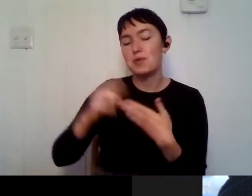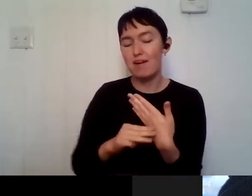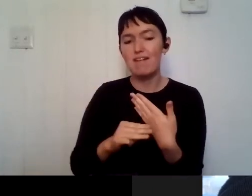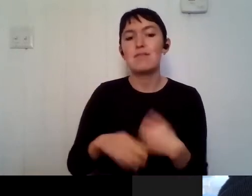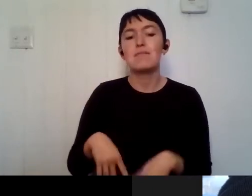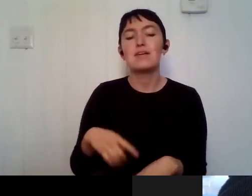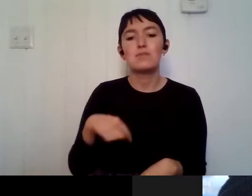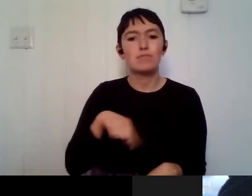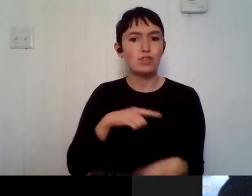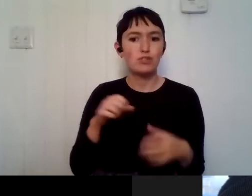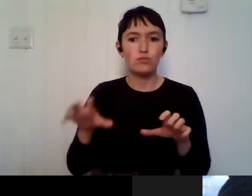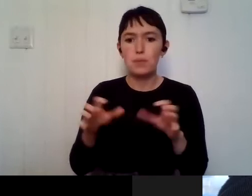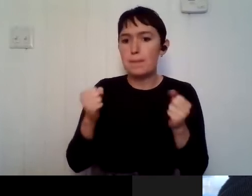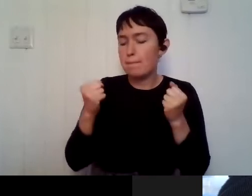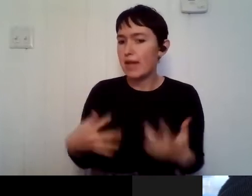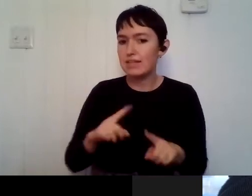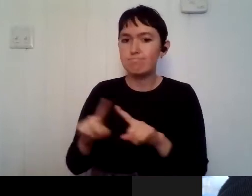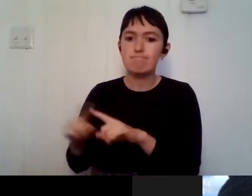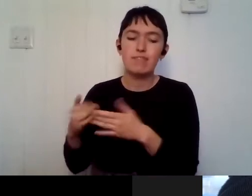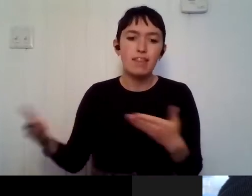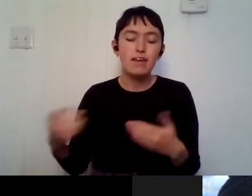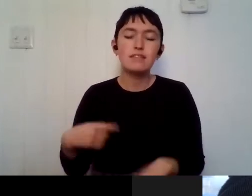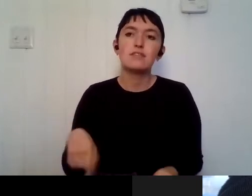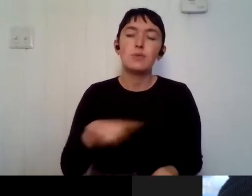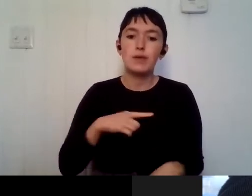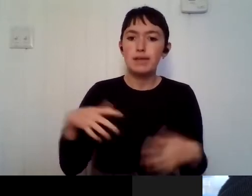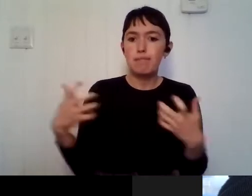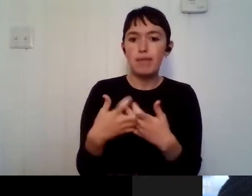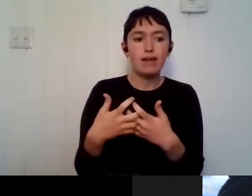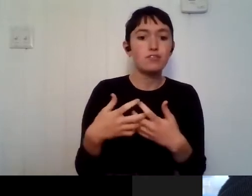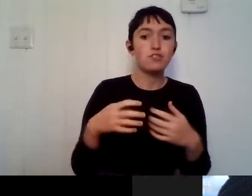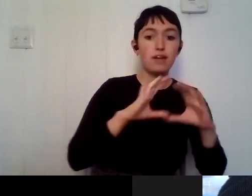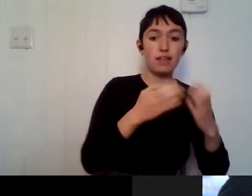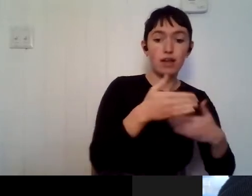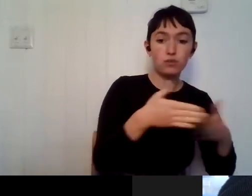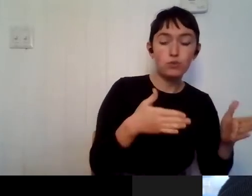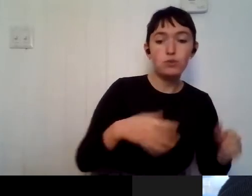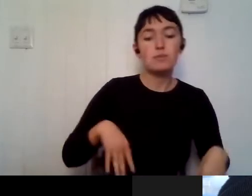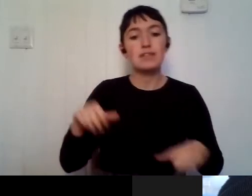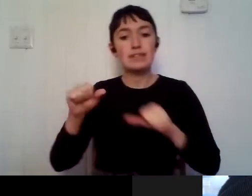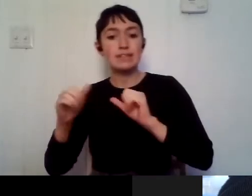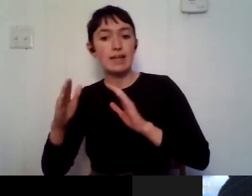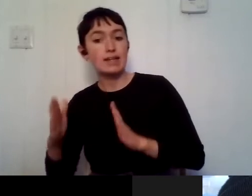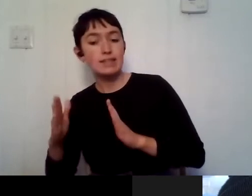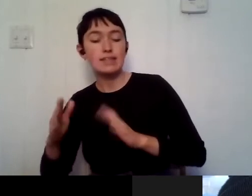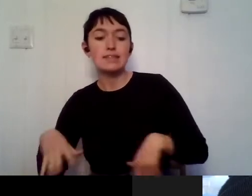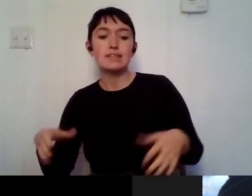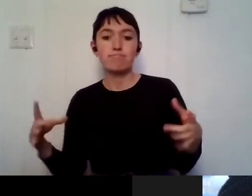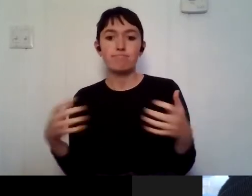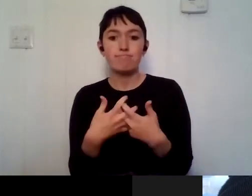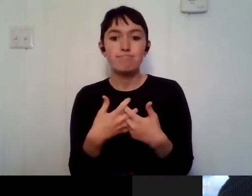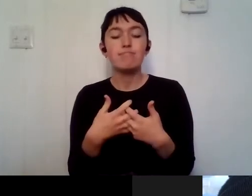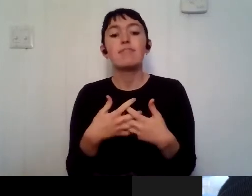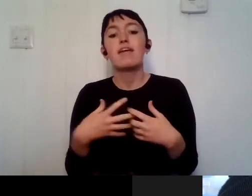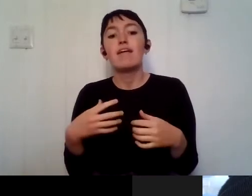in addition to these live streams, like we match classrooms and scientists and run trivia events and a bunch of other things. But today we